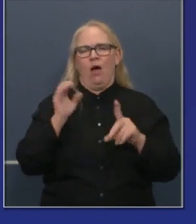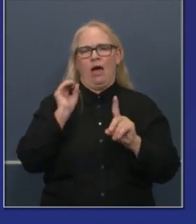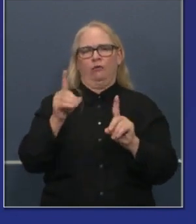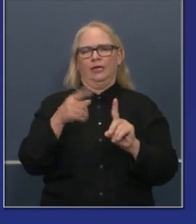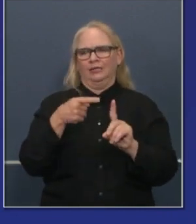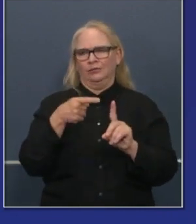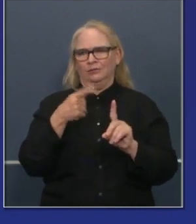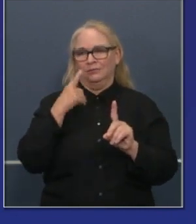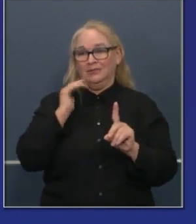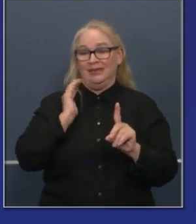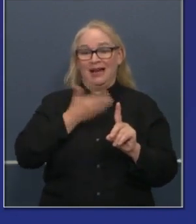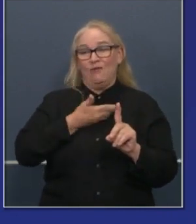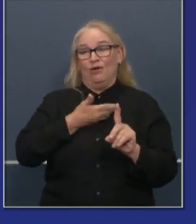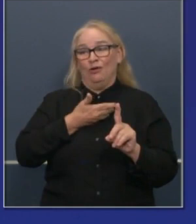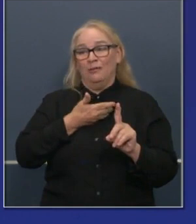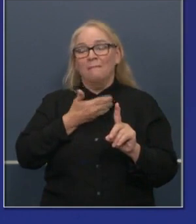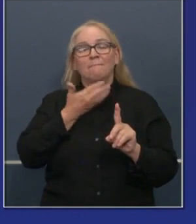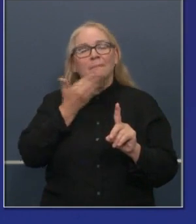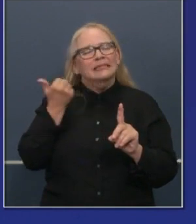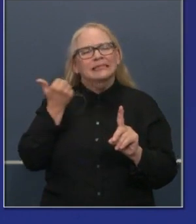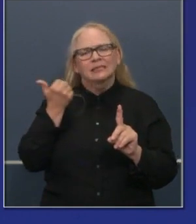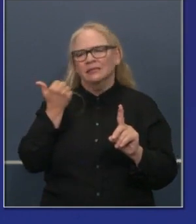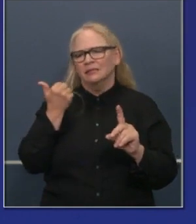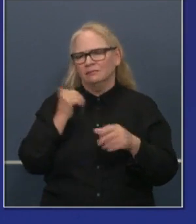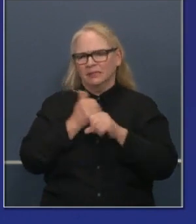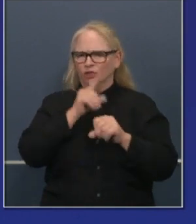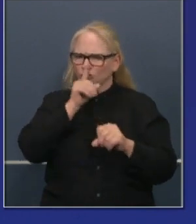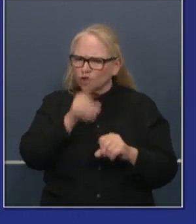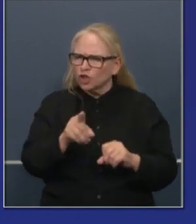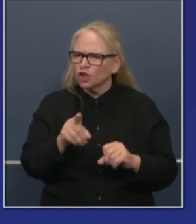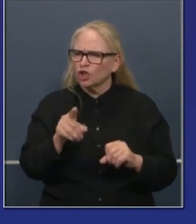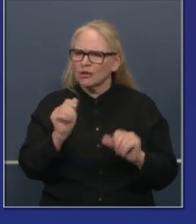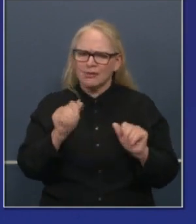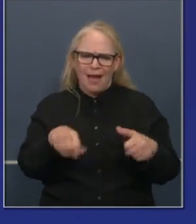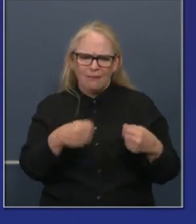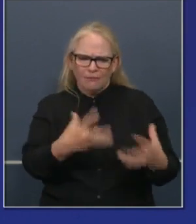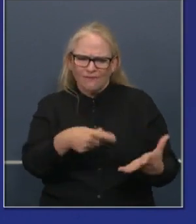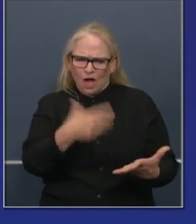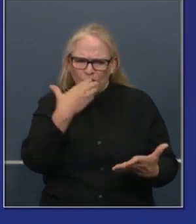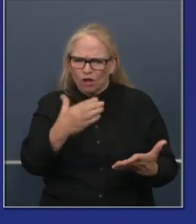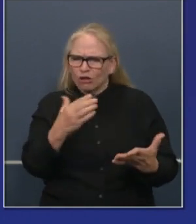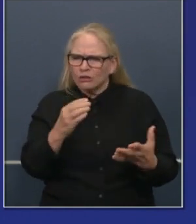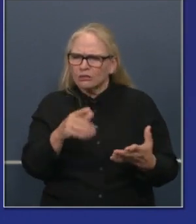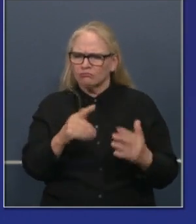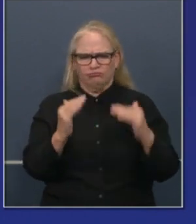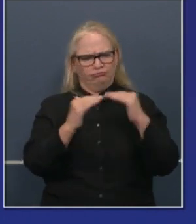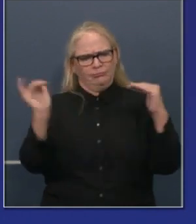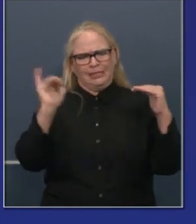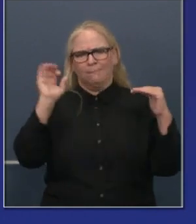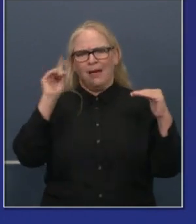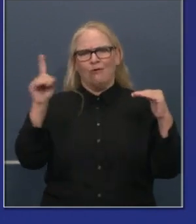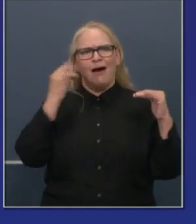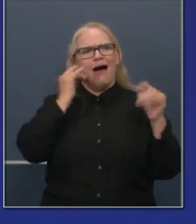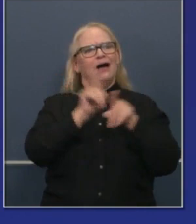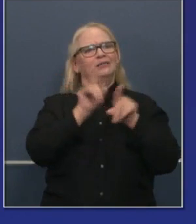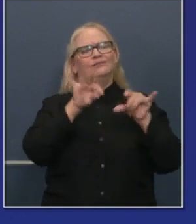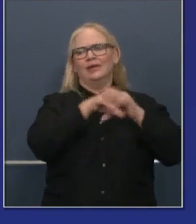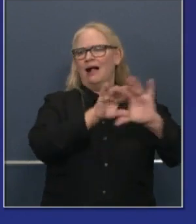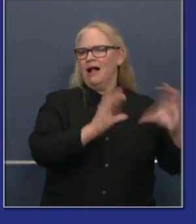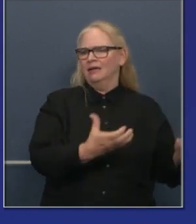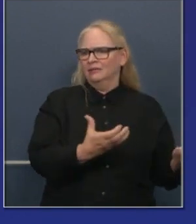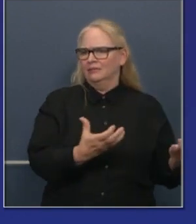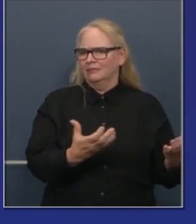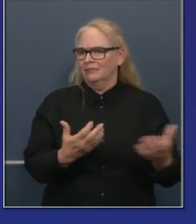best to create some sense of equivalency with the obvious constraints that is distance